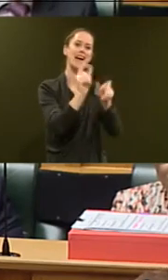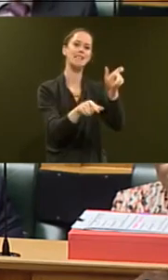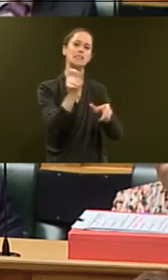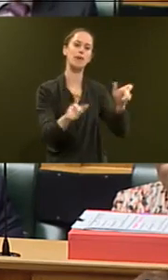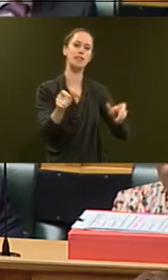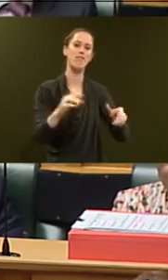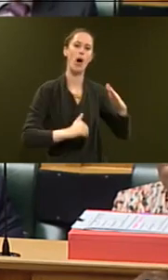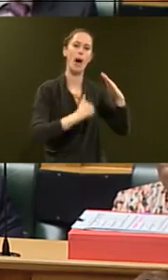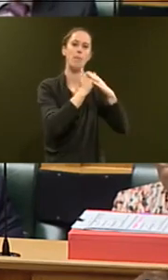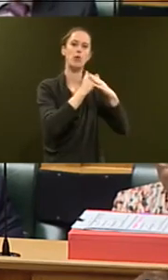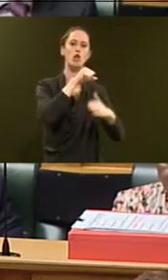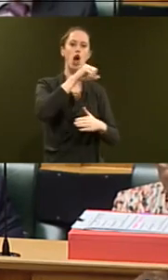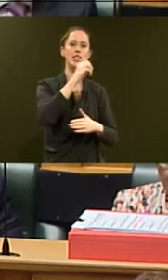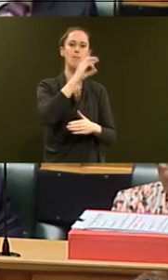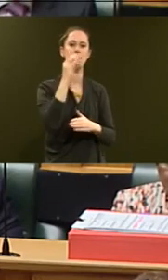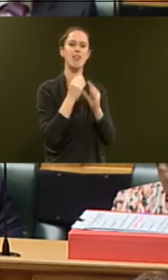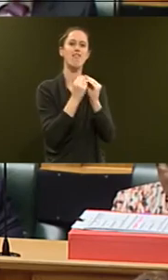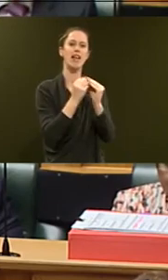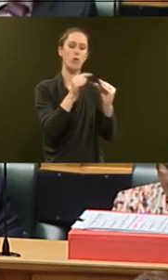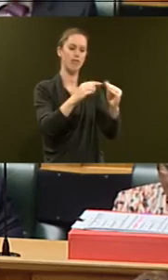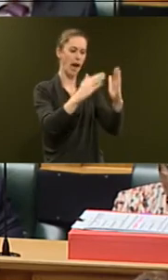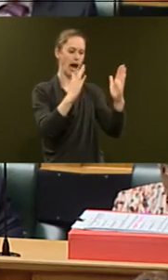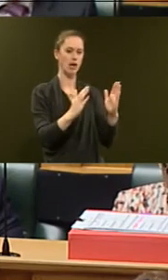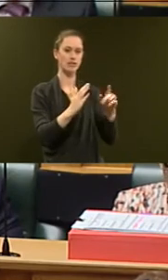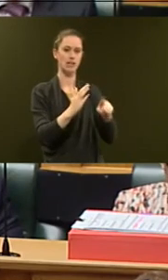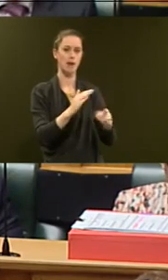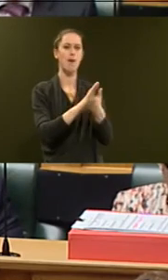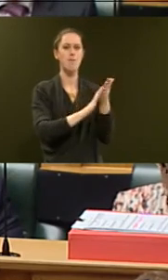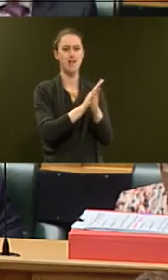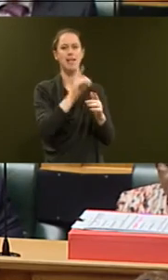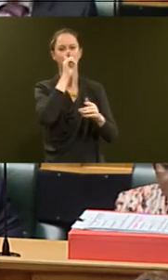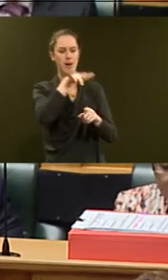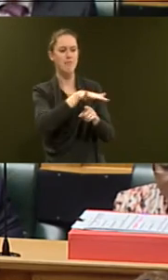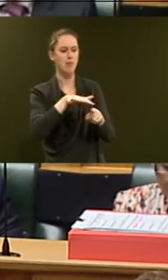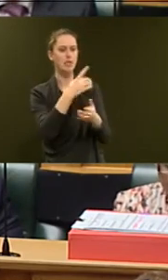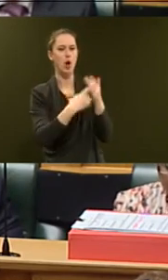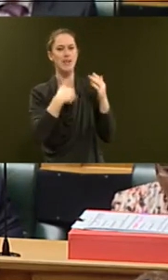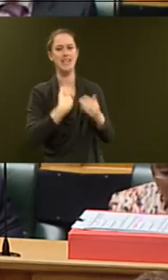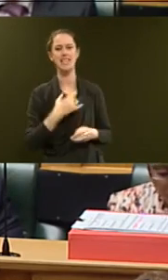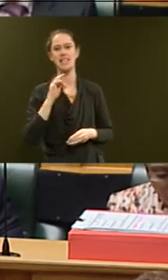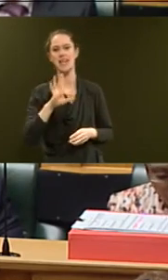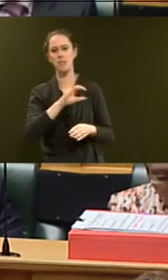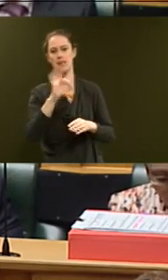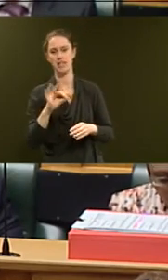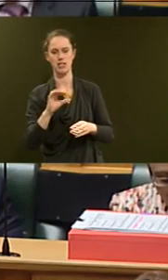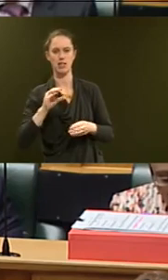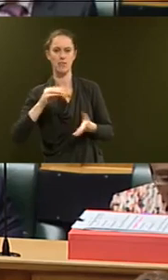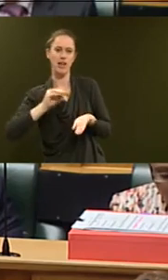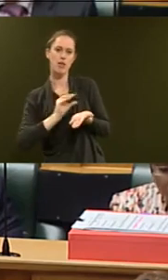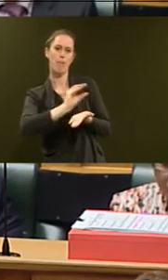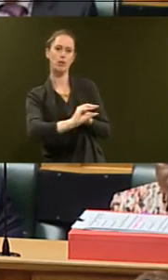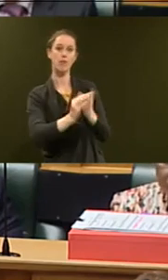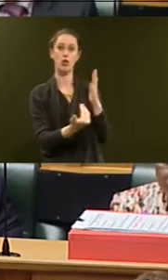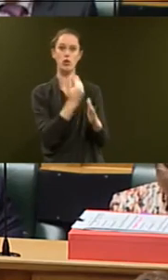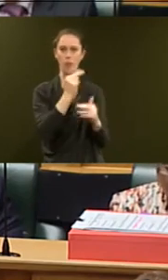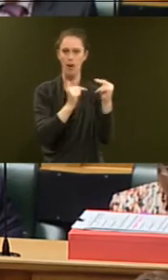for up to 90% of the value of a KiwiBuild home, meaning that Kiwi families will only need a 10% deposit on these new